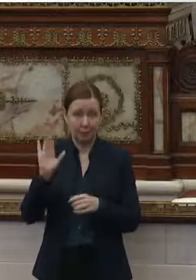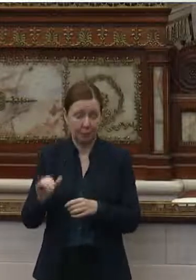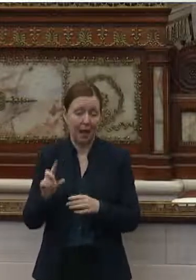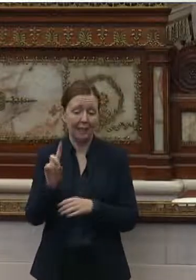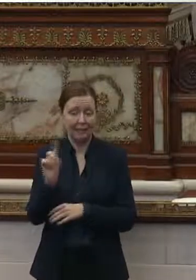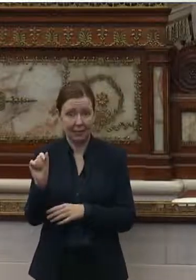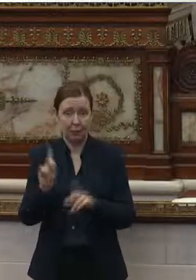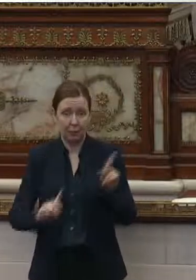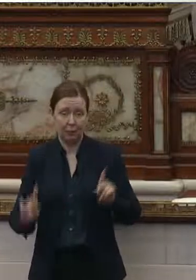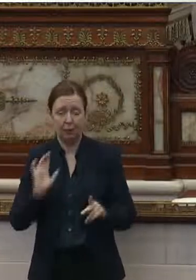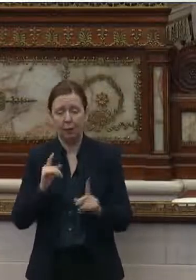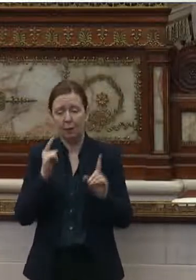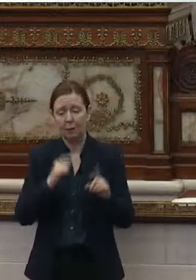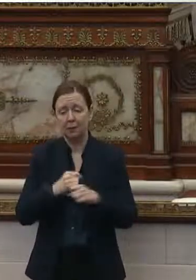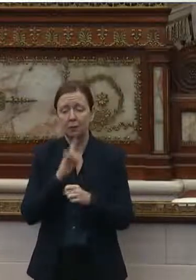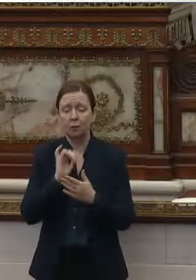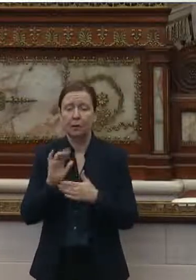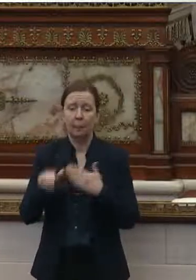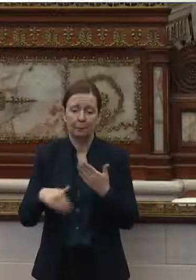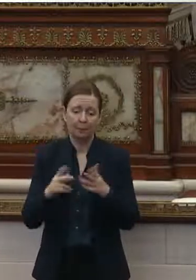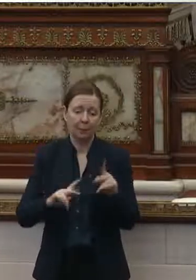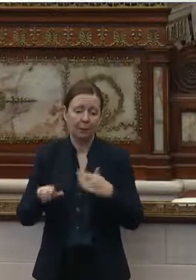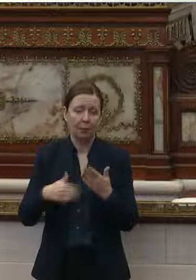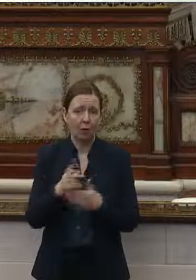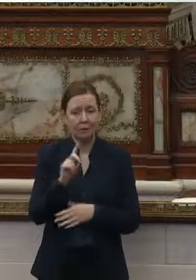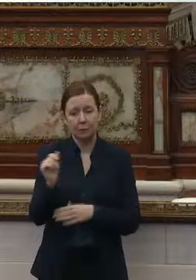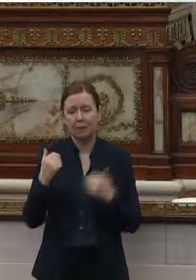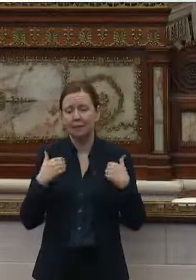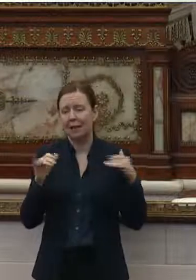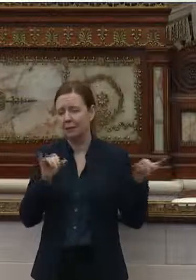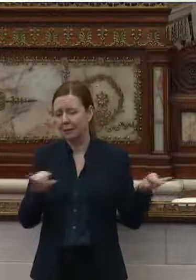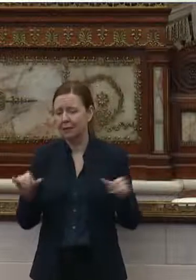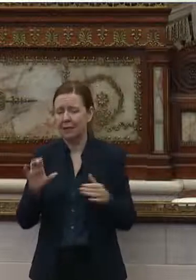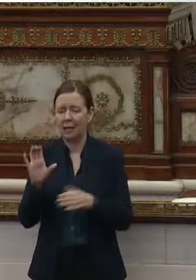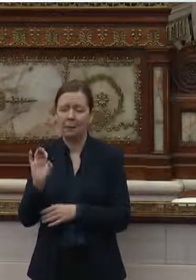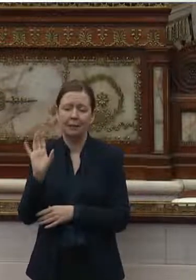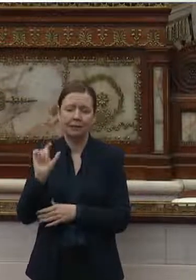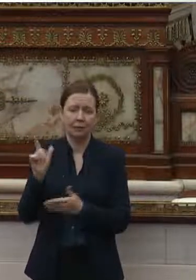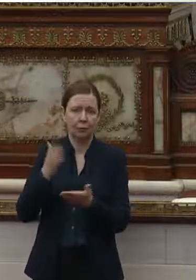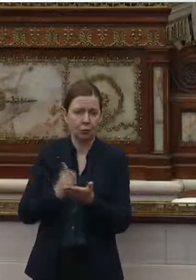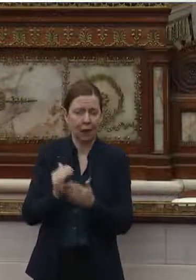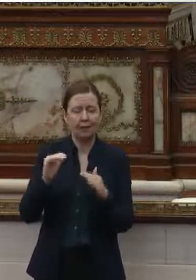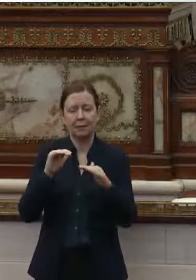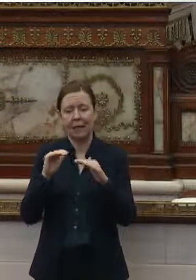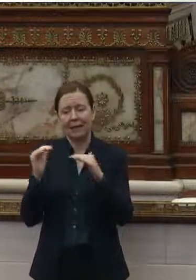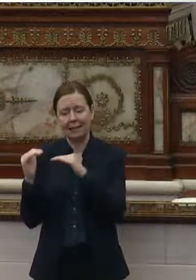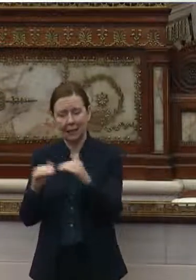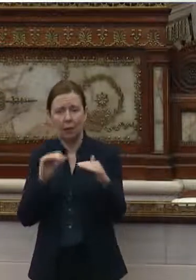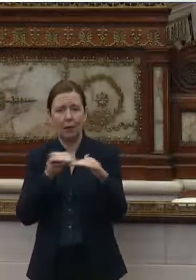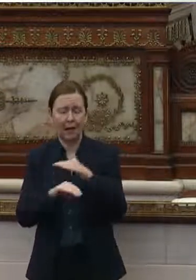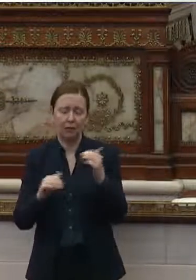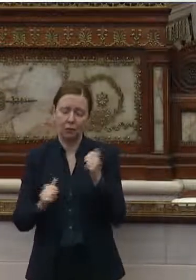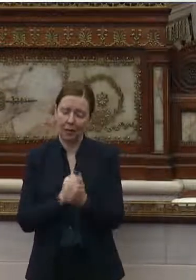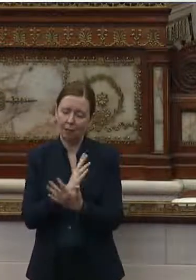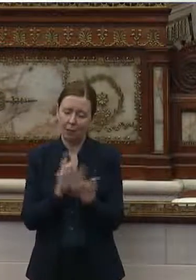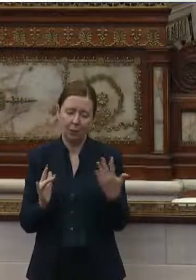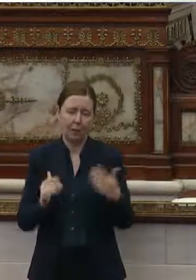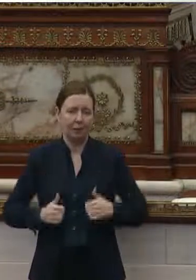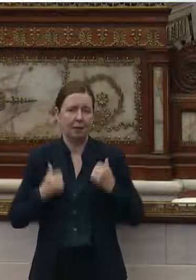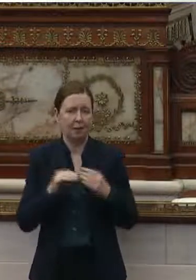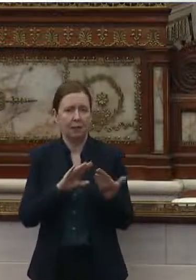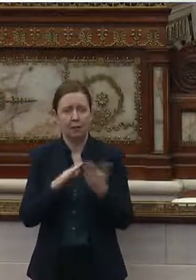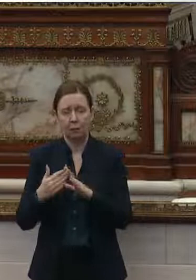Our mission is to ensure that people of all disabilities have the same civil rights and equal access to every aspect of life in the community,